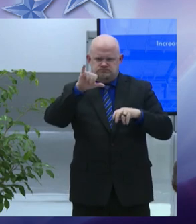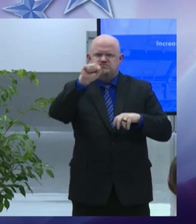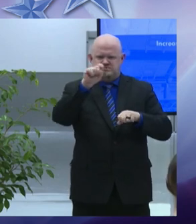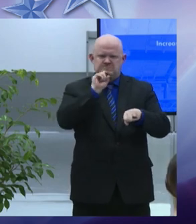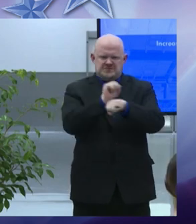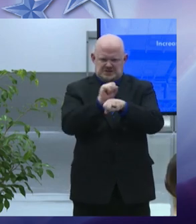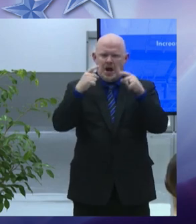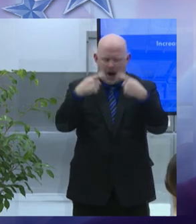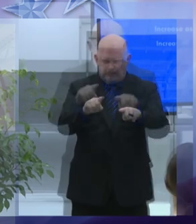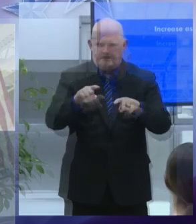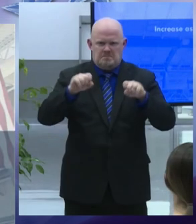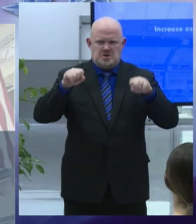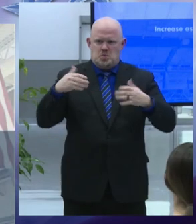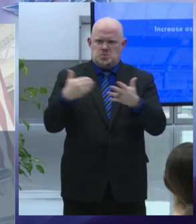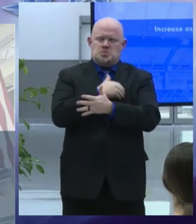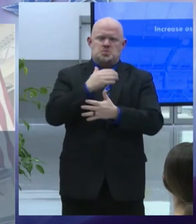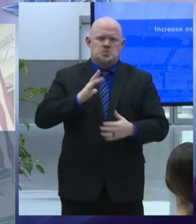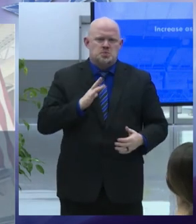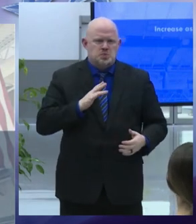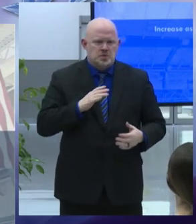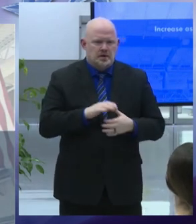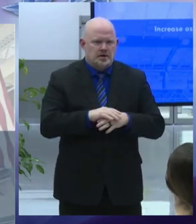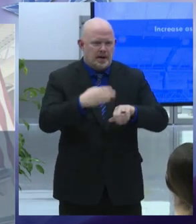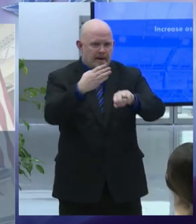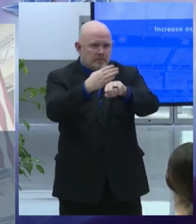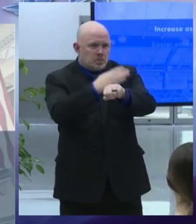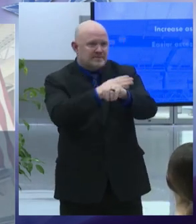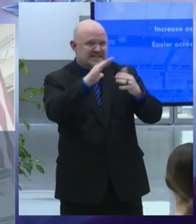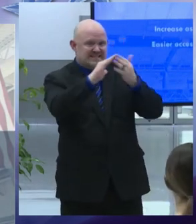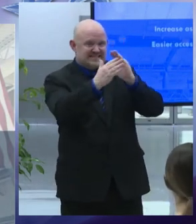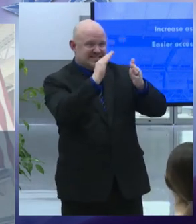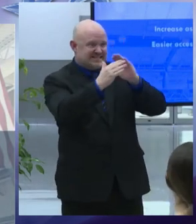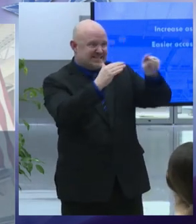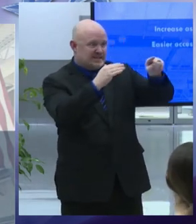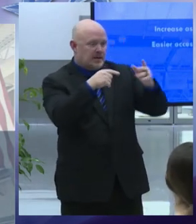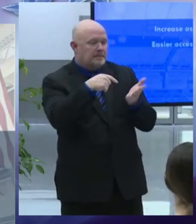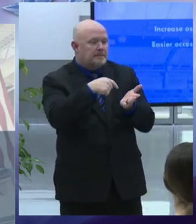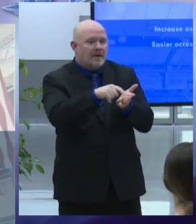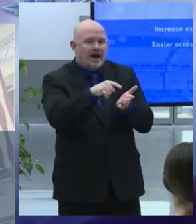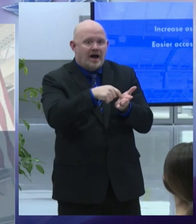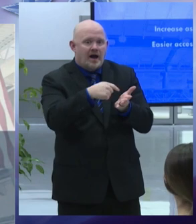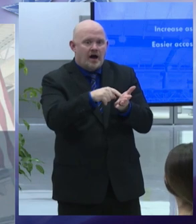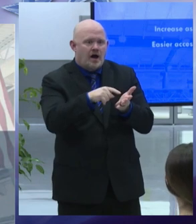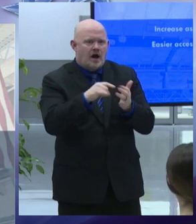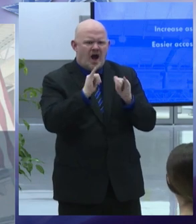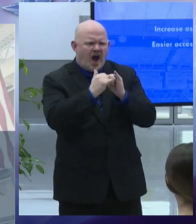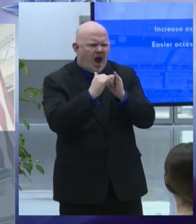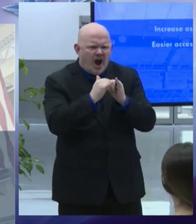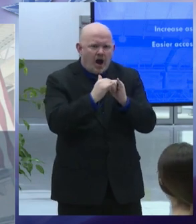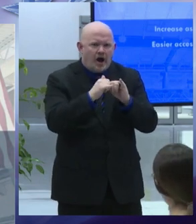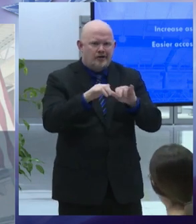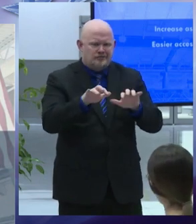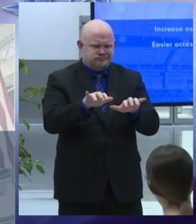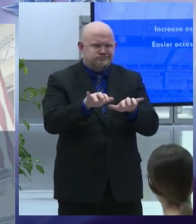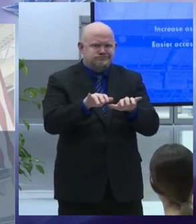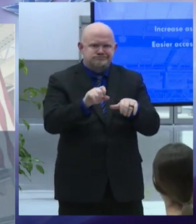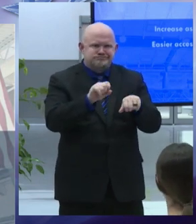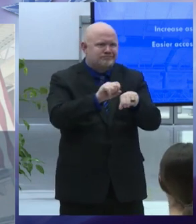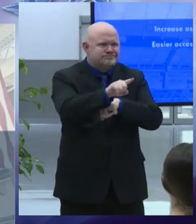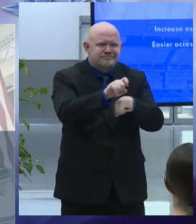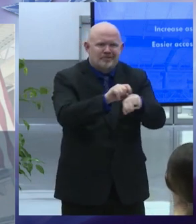the improved city payment center began accepting in-person credit card payments for taxes water bills and parking tickets in 2021